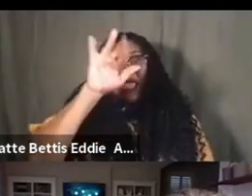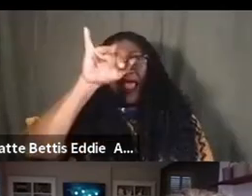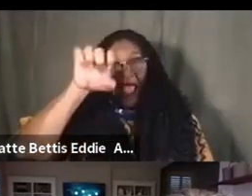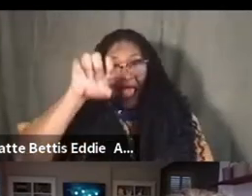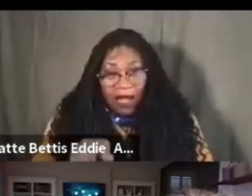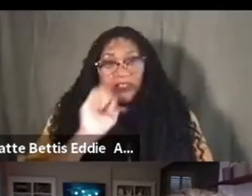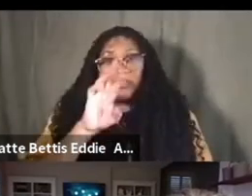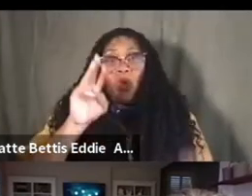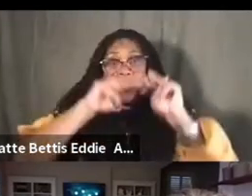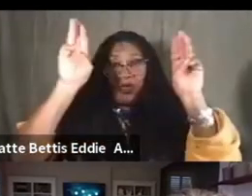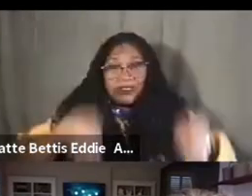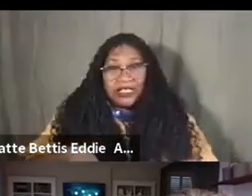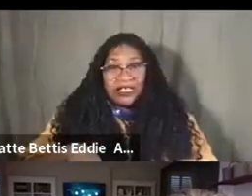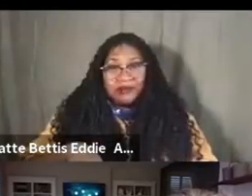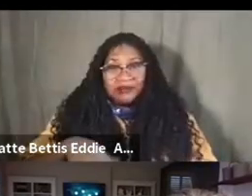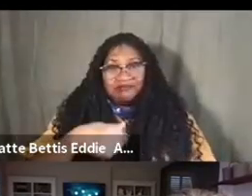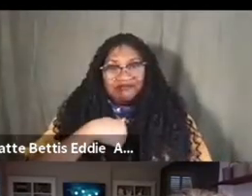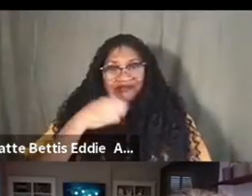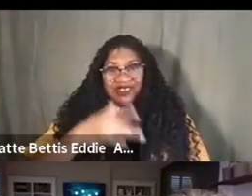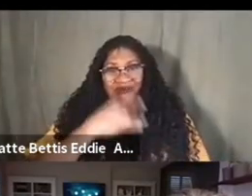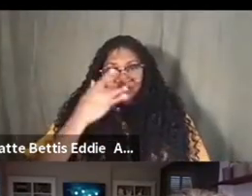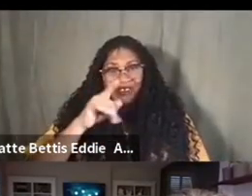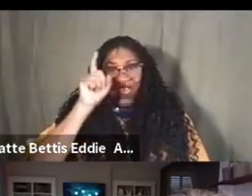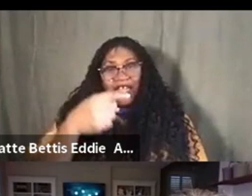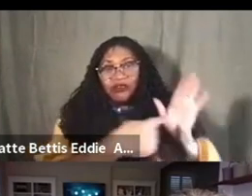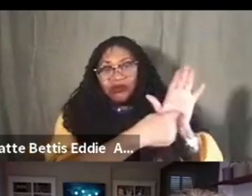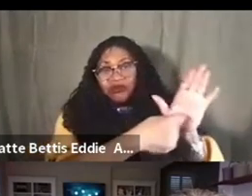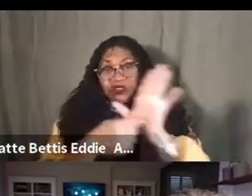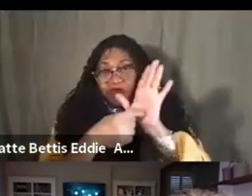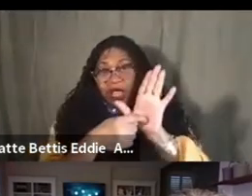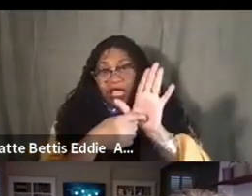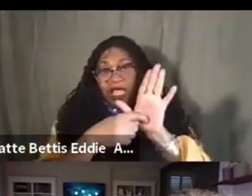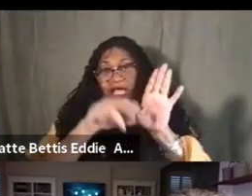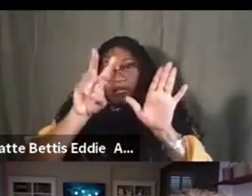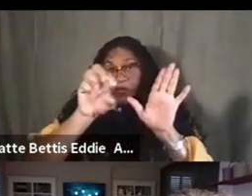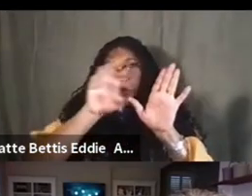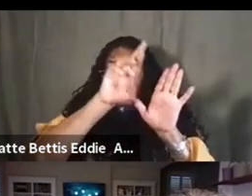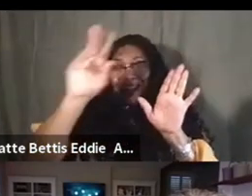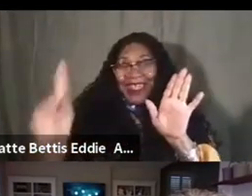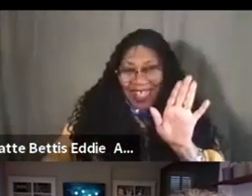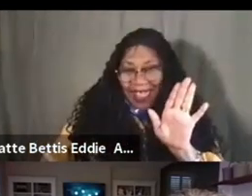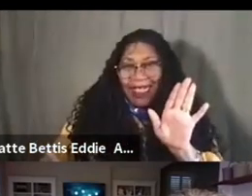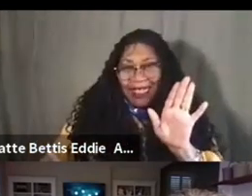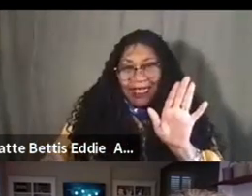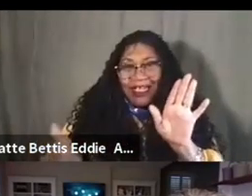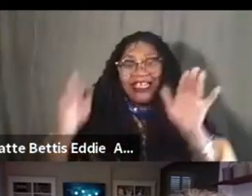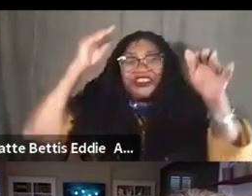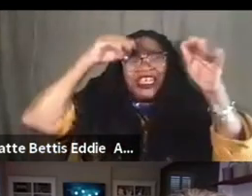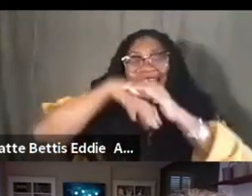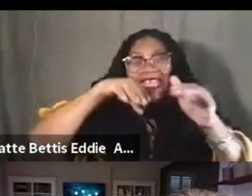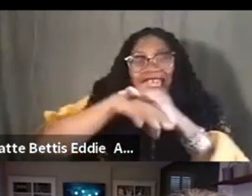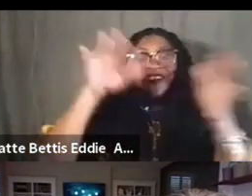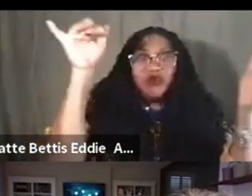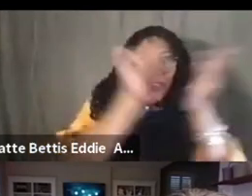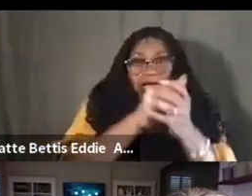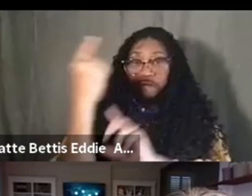I didn't feel that I had to portray work to get it into the museums. I'm standing on